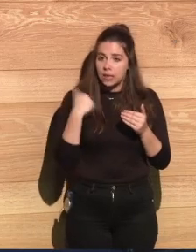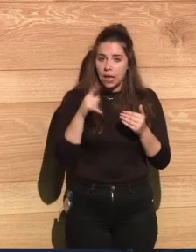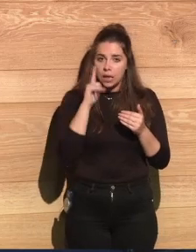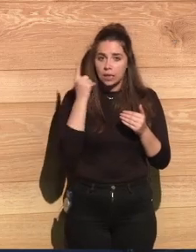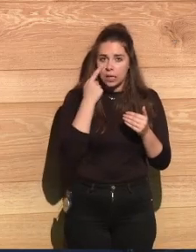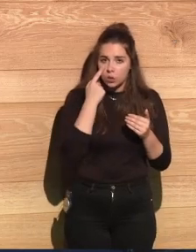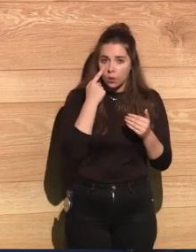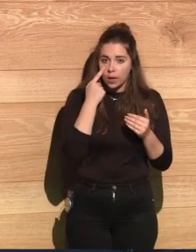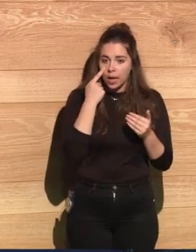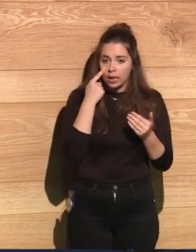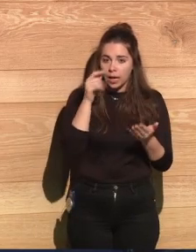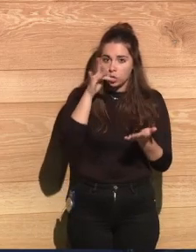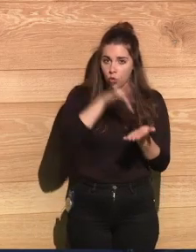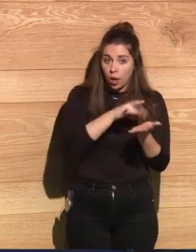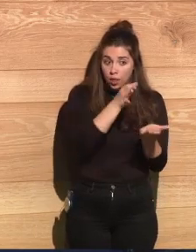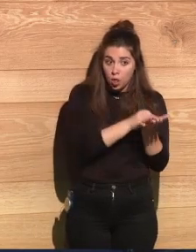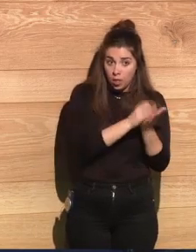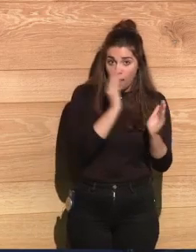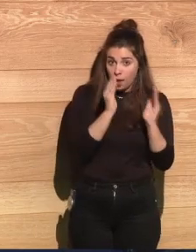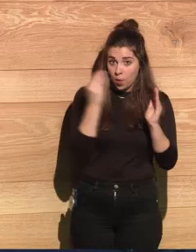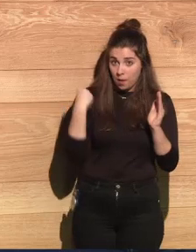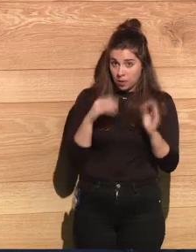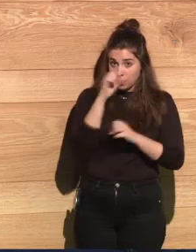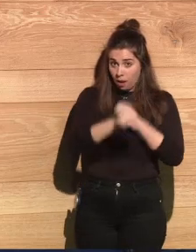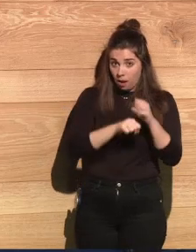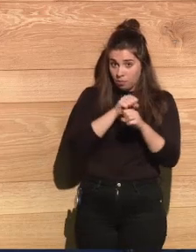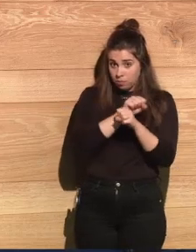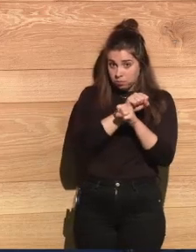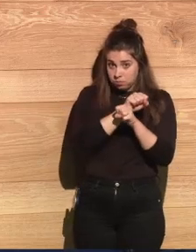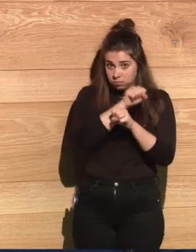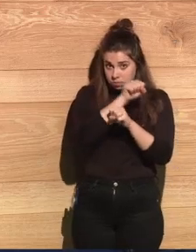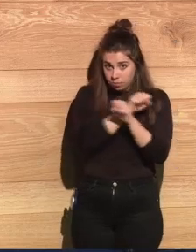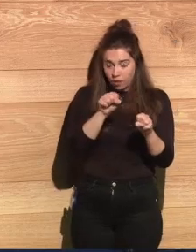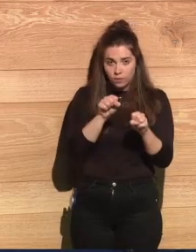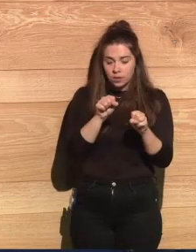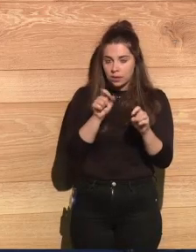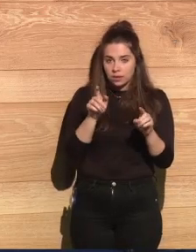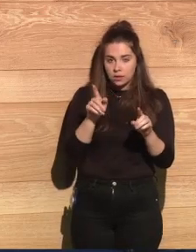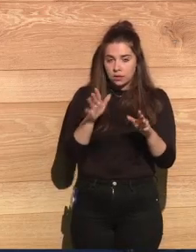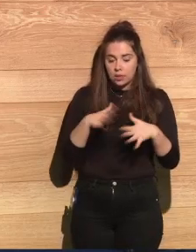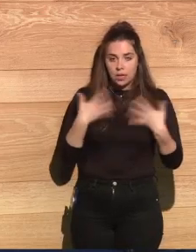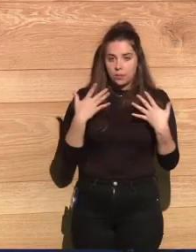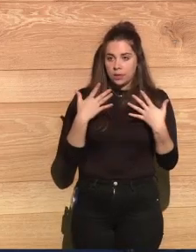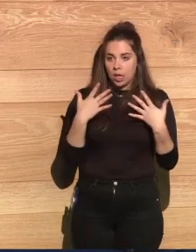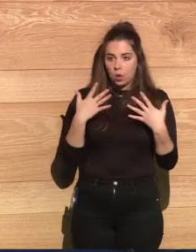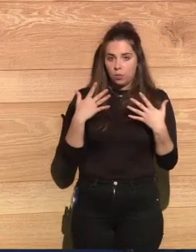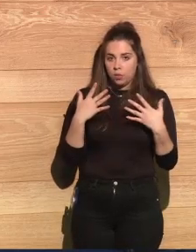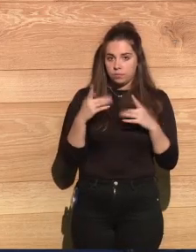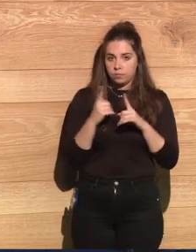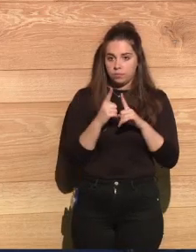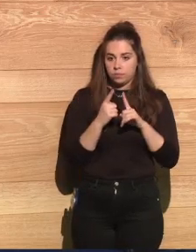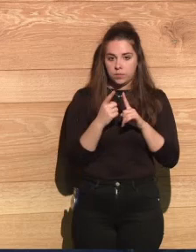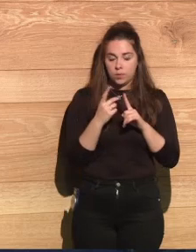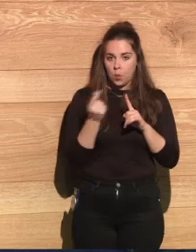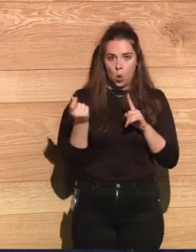people started avoiding them. Because they started hearing horrible stories, like there